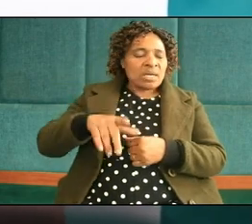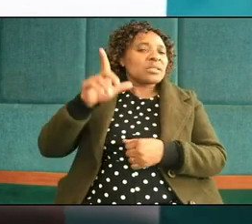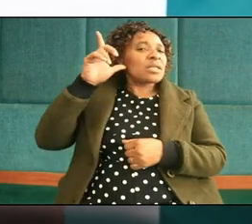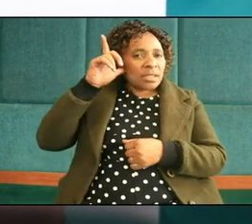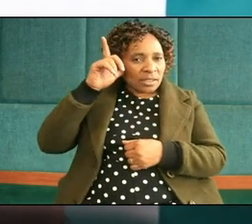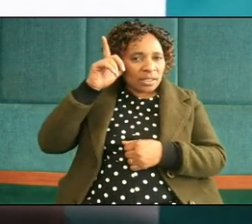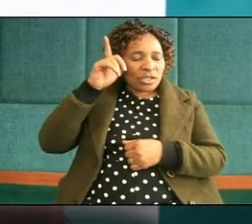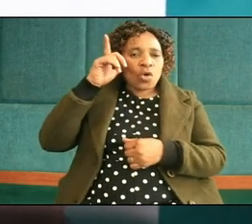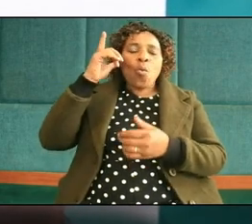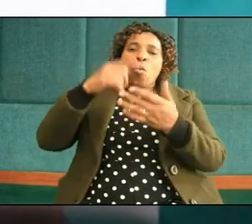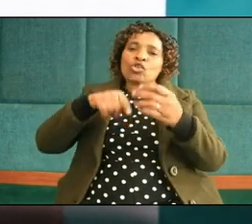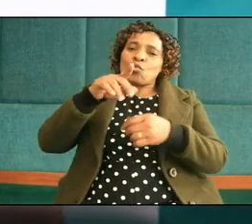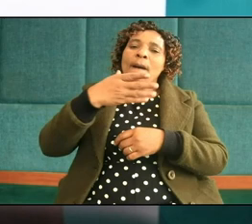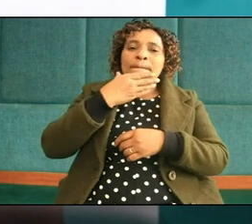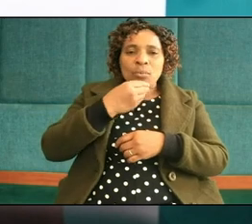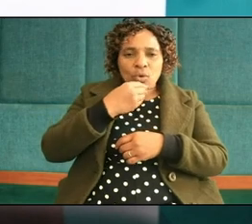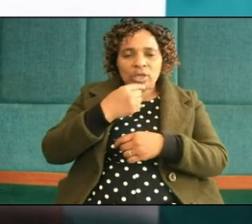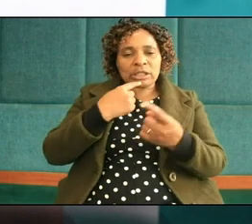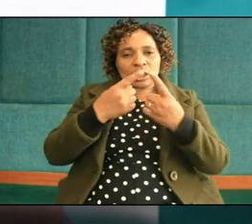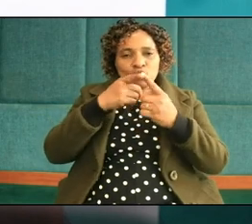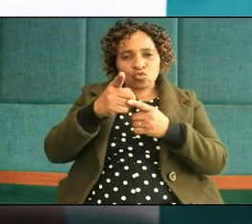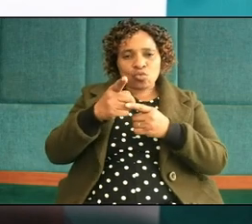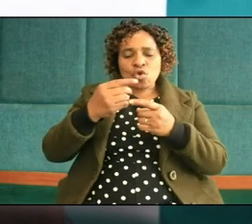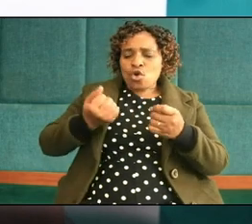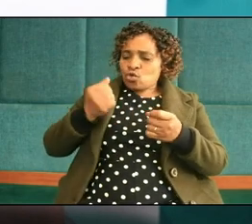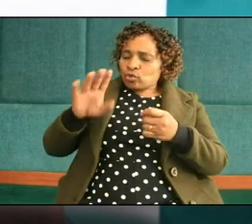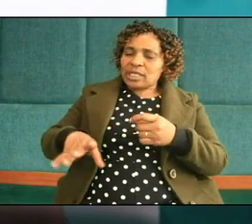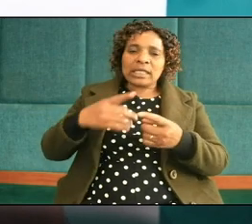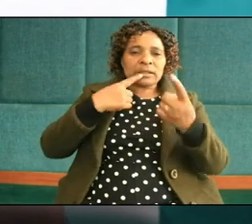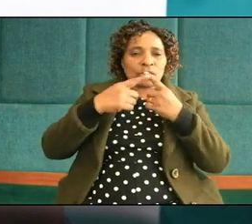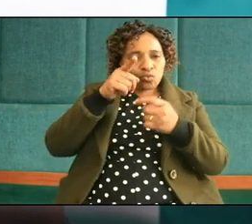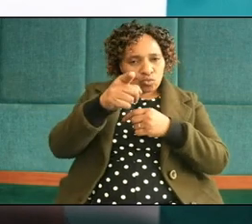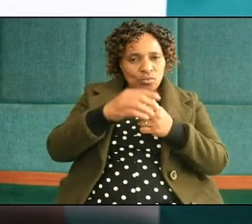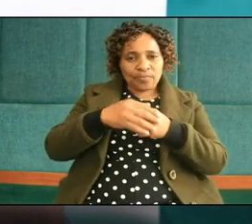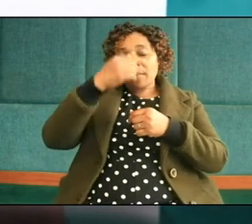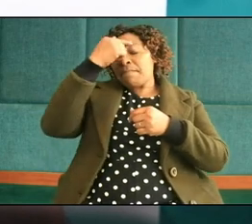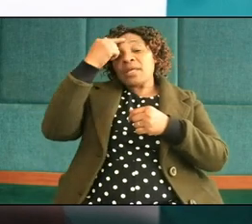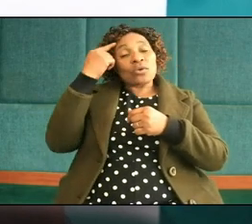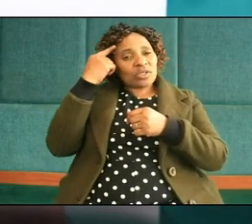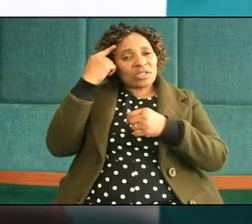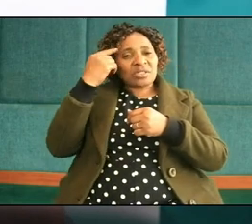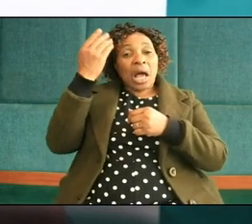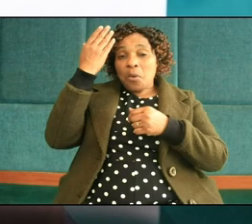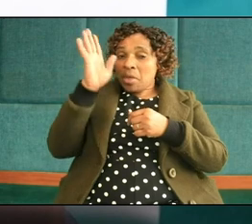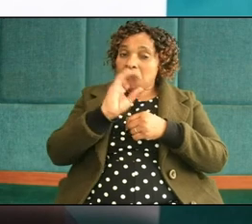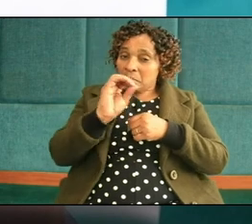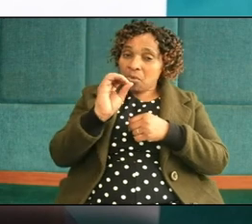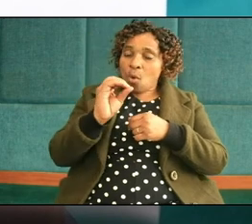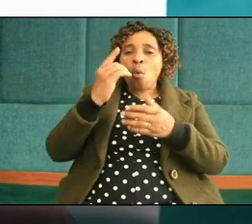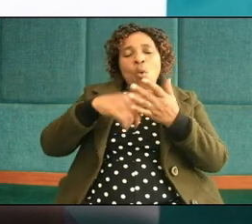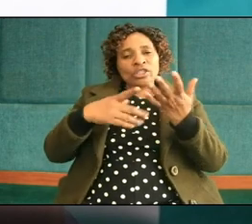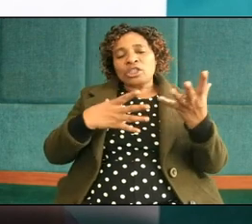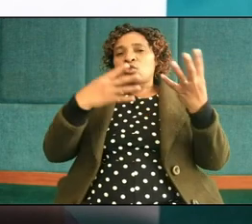what your boy is telling you to what your daughter is telling you because you may not know what is